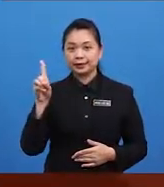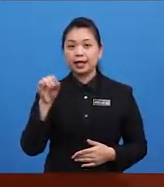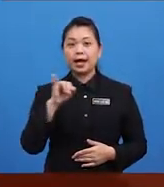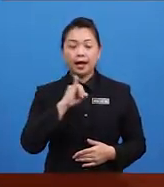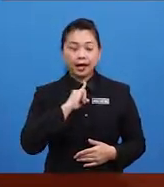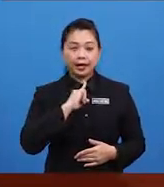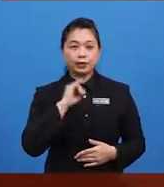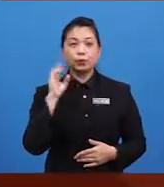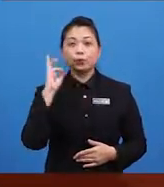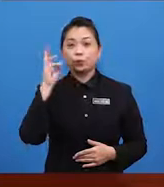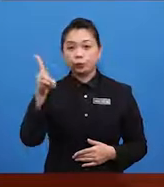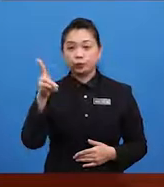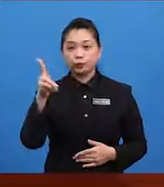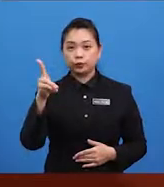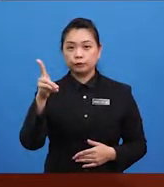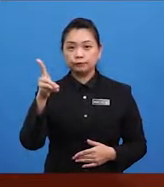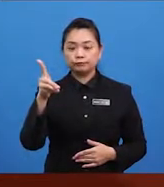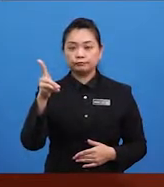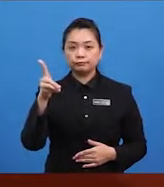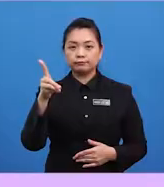would like a cheeseburger, please.